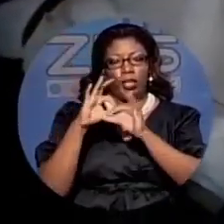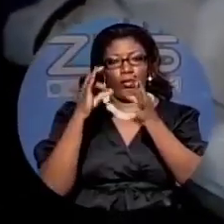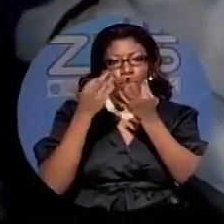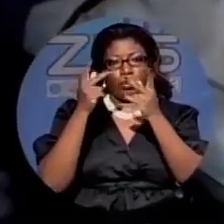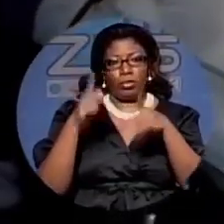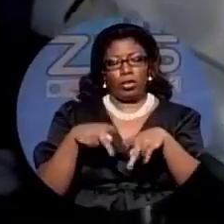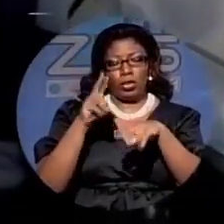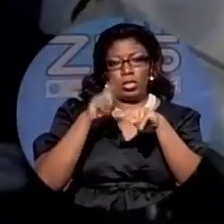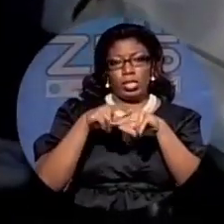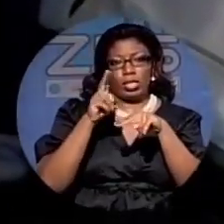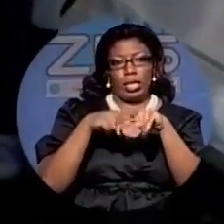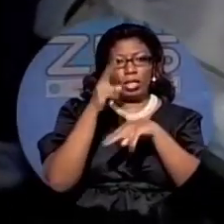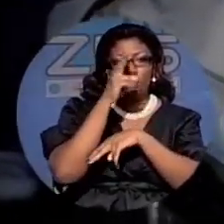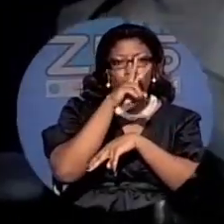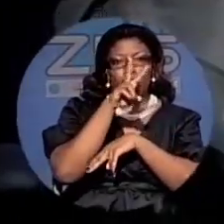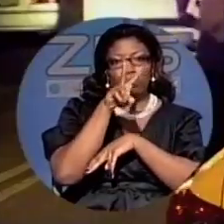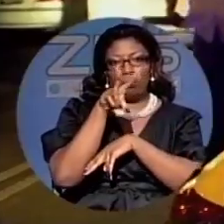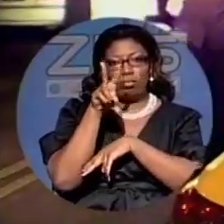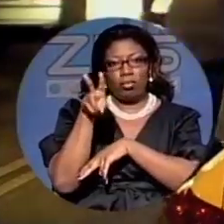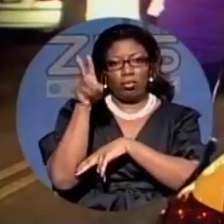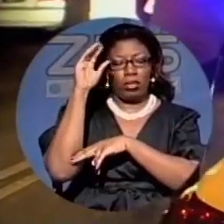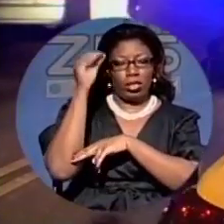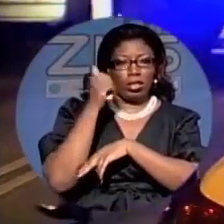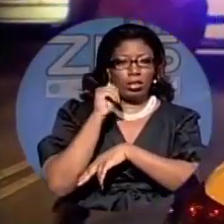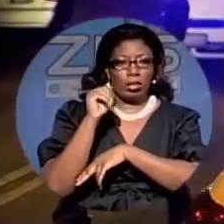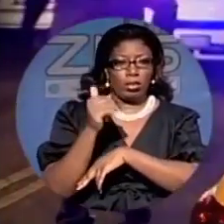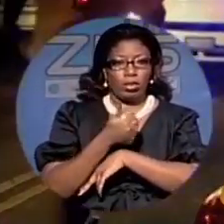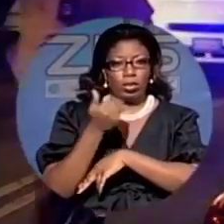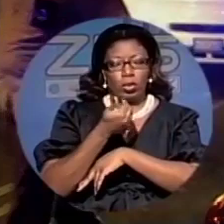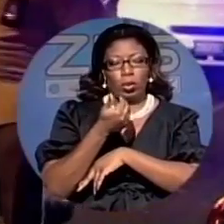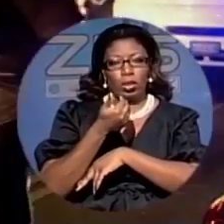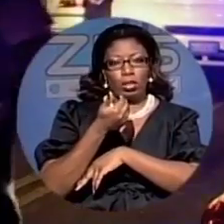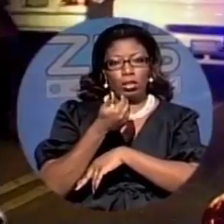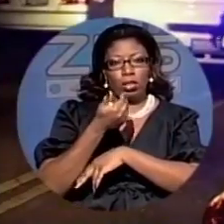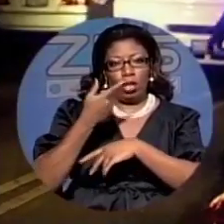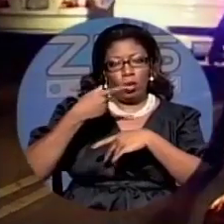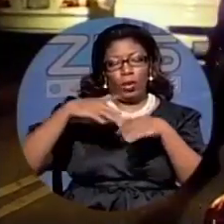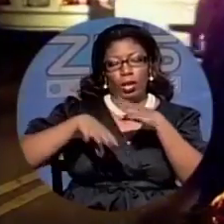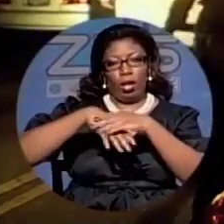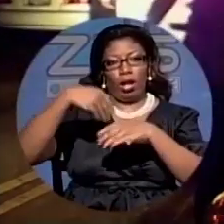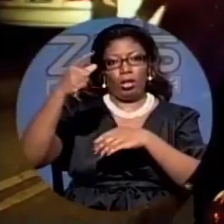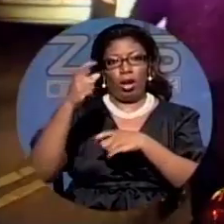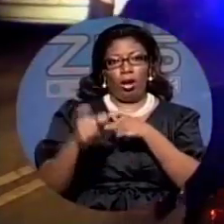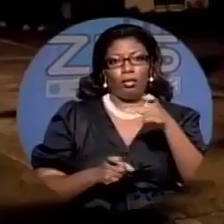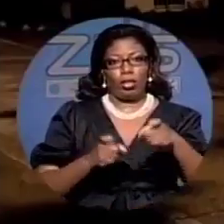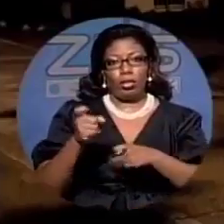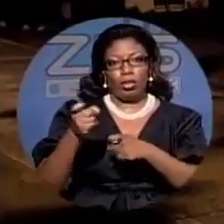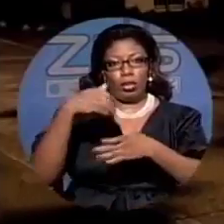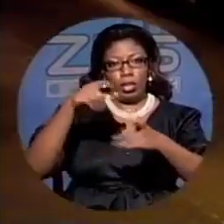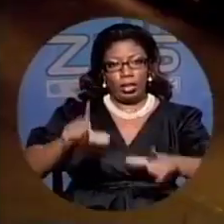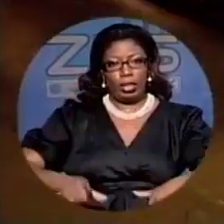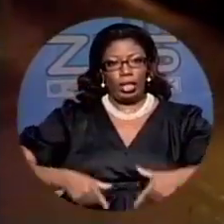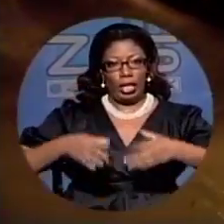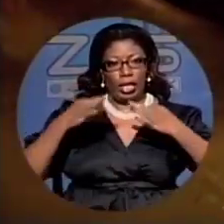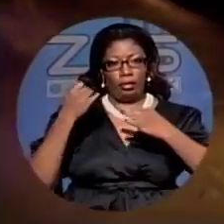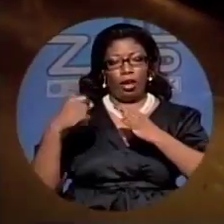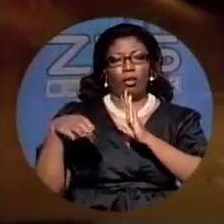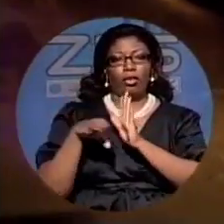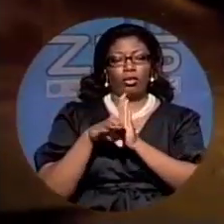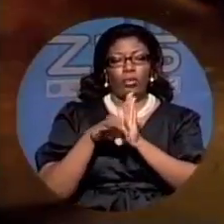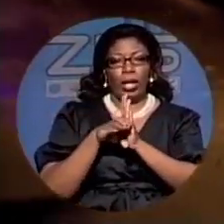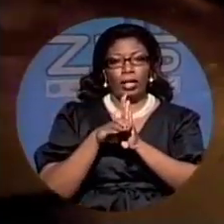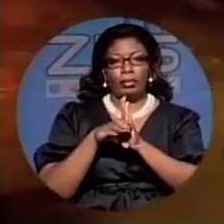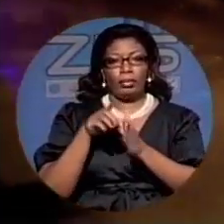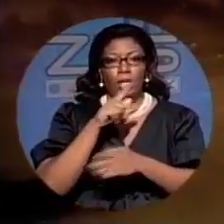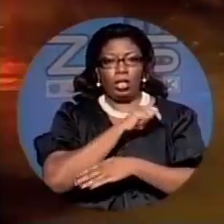by idly and watched as their sons and daughters spiraled out of control and into a life of crime. But Minister Turnquist